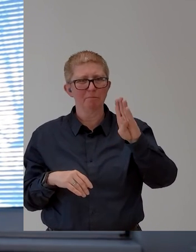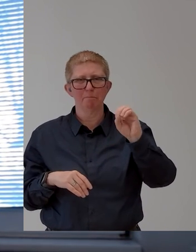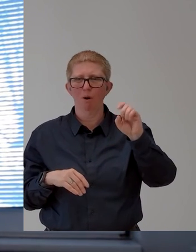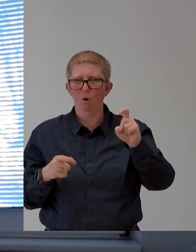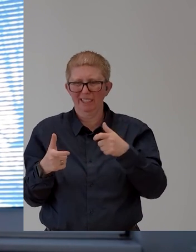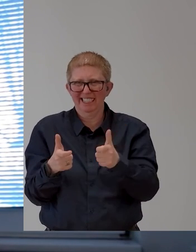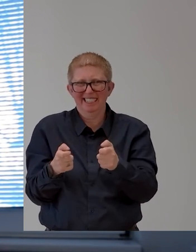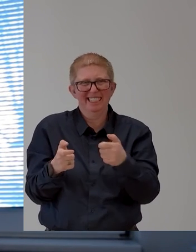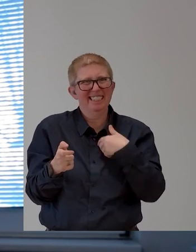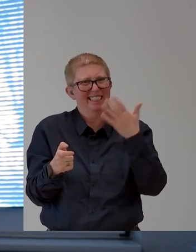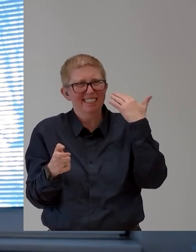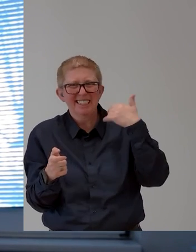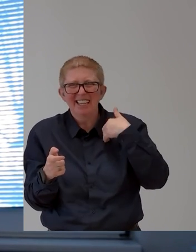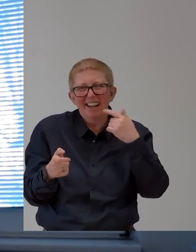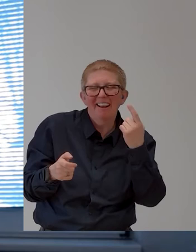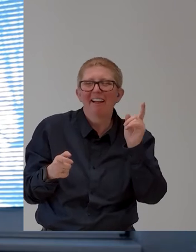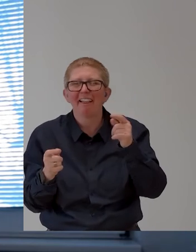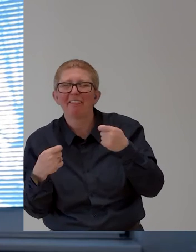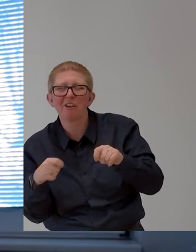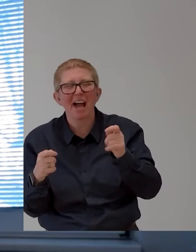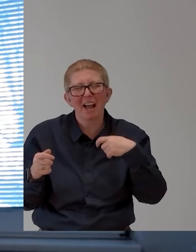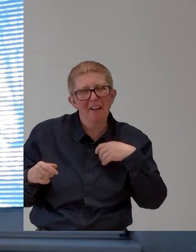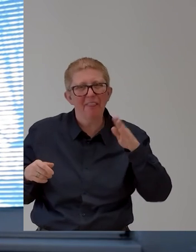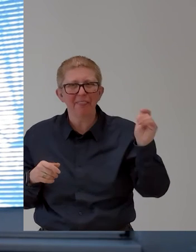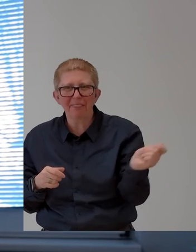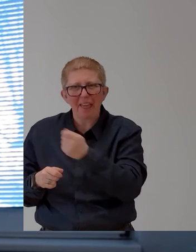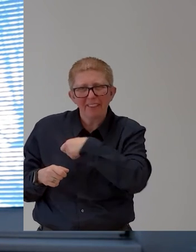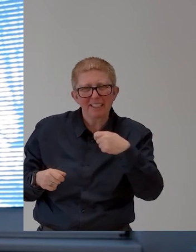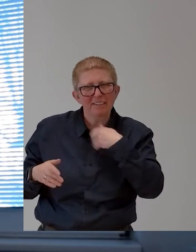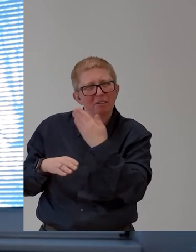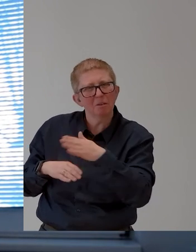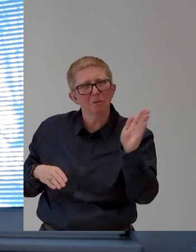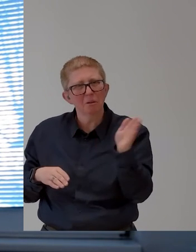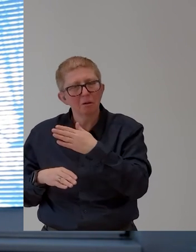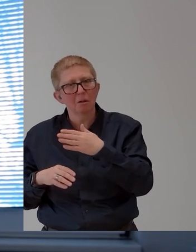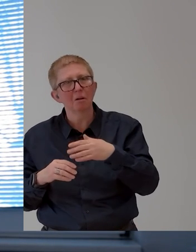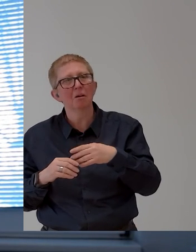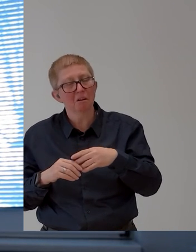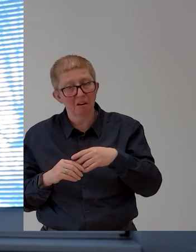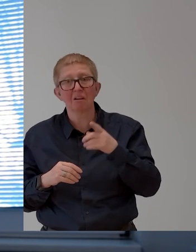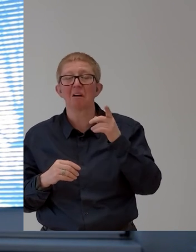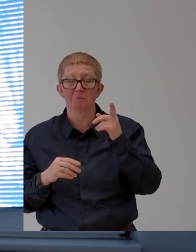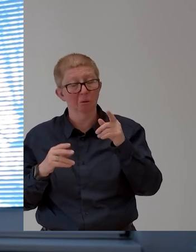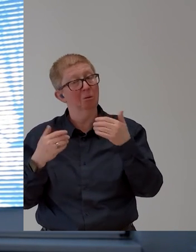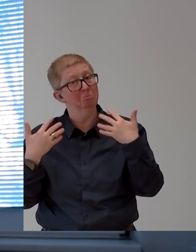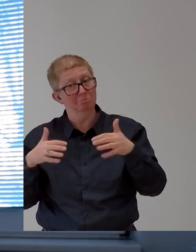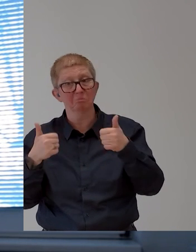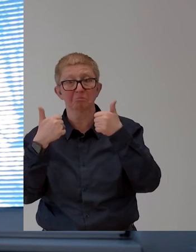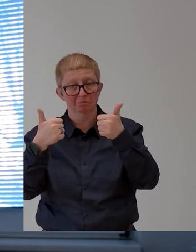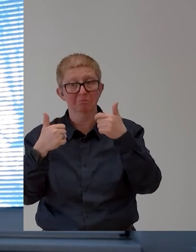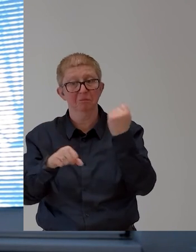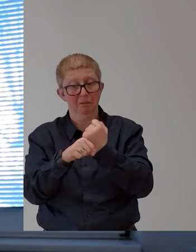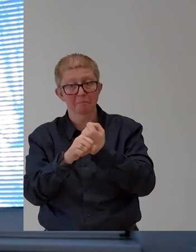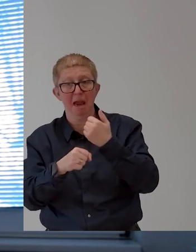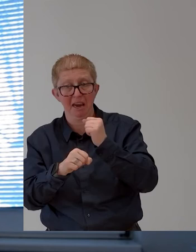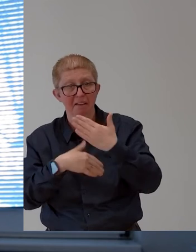So this is all good. And I really applaud the effort. The one question for me is, of course, the competitor are here